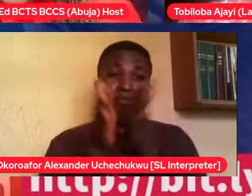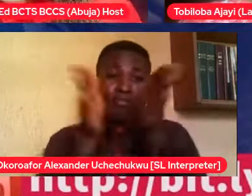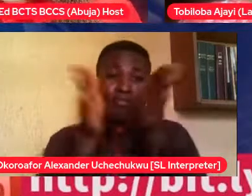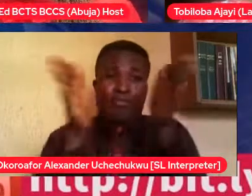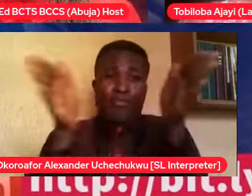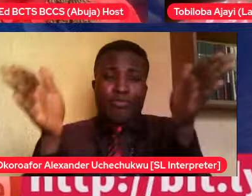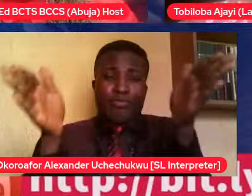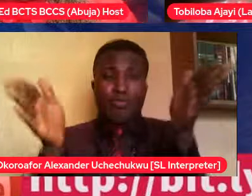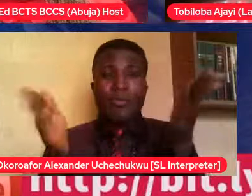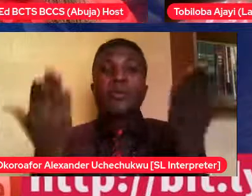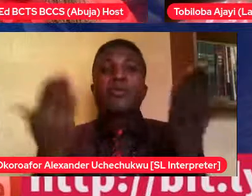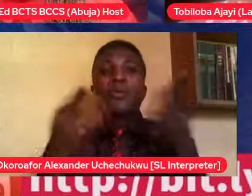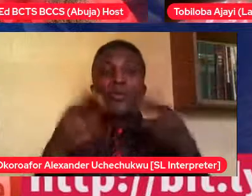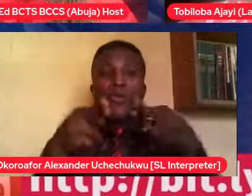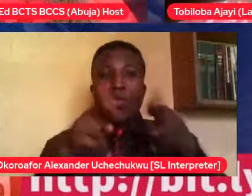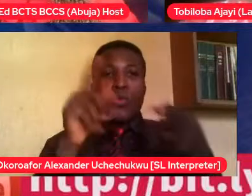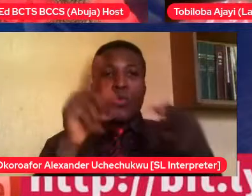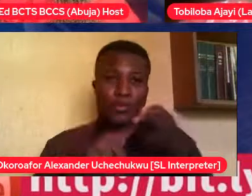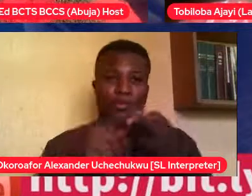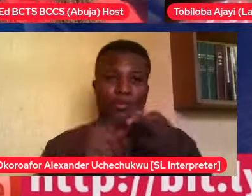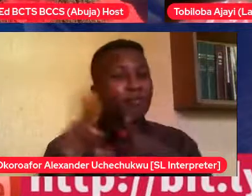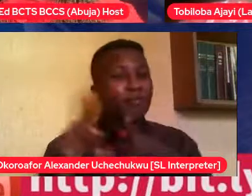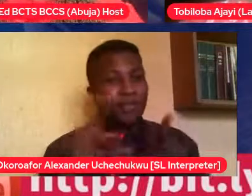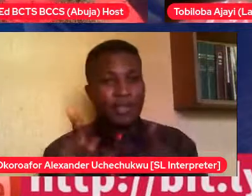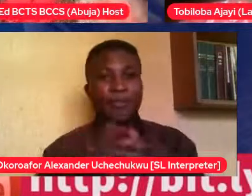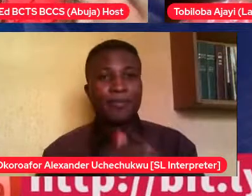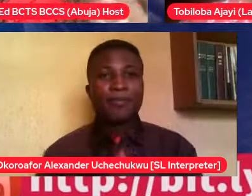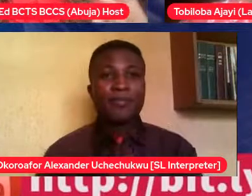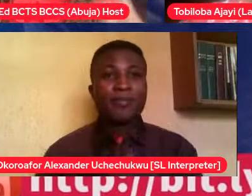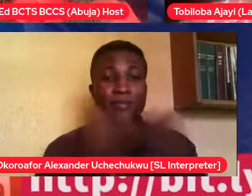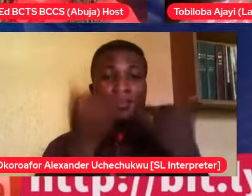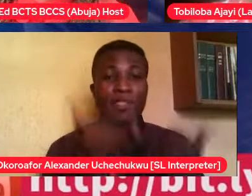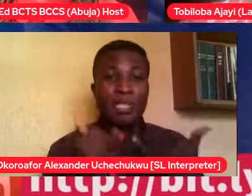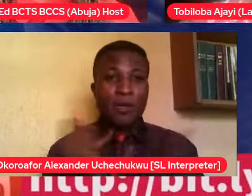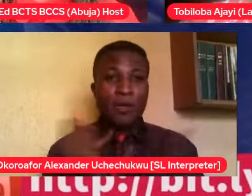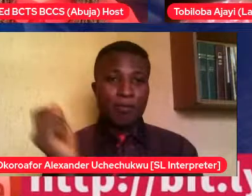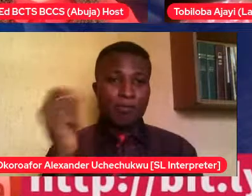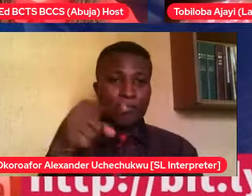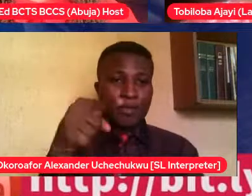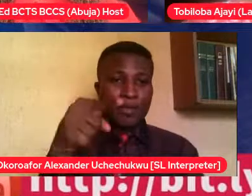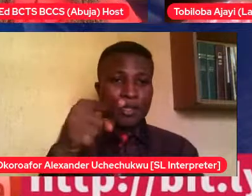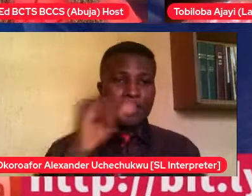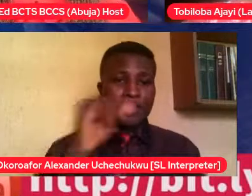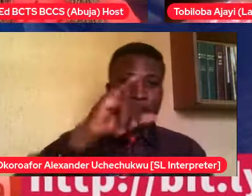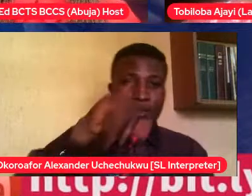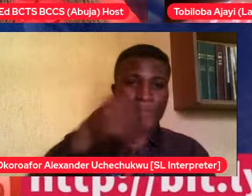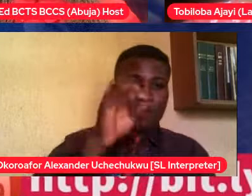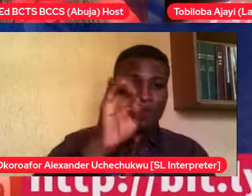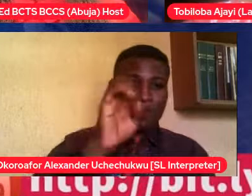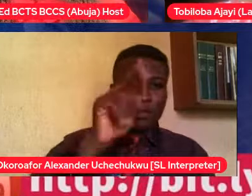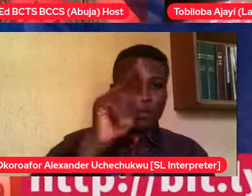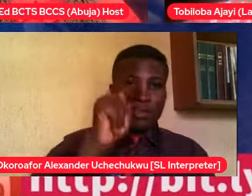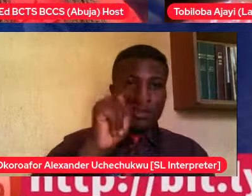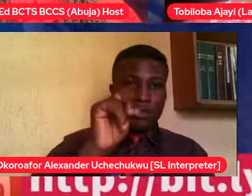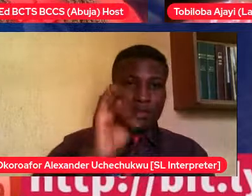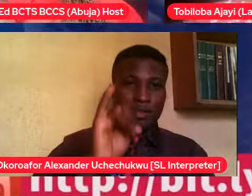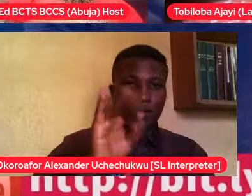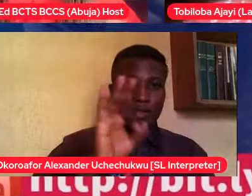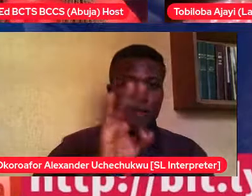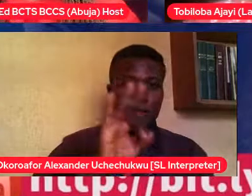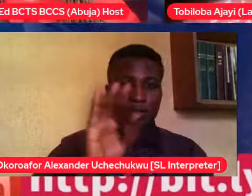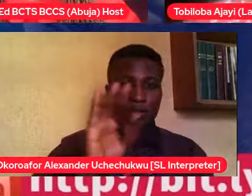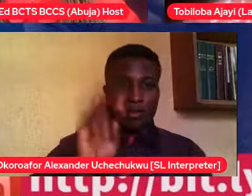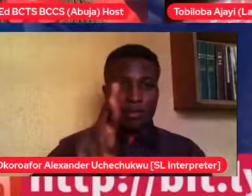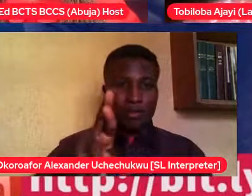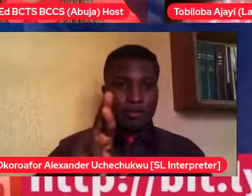I've spoken about money is experience, Toby Lava has spoken about experience, and like I said earlier on, it doesn't